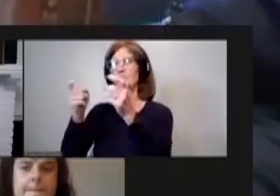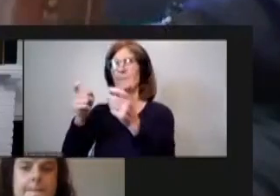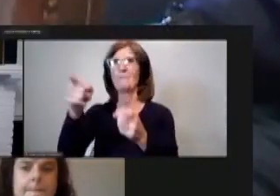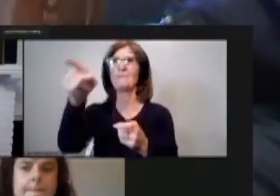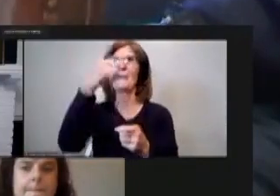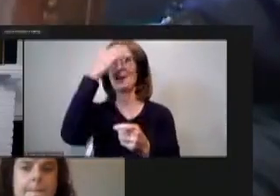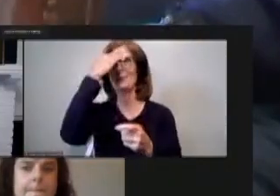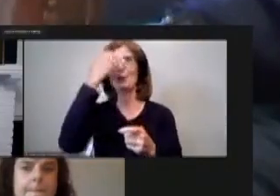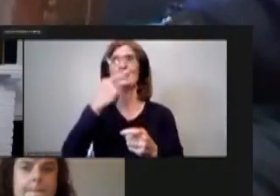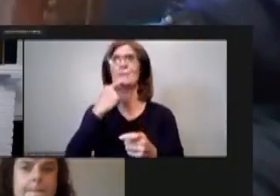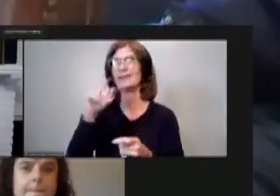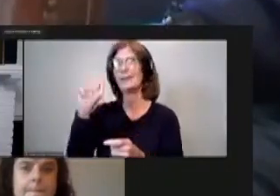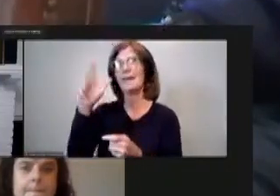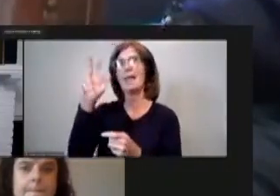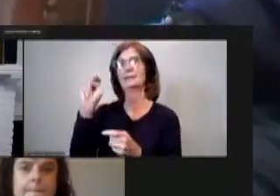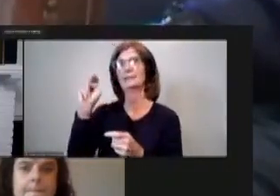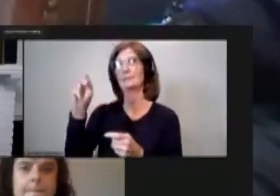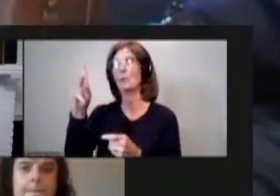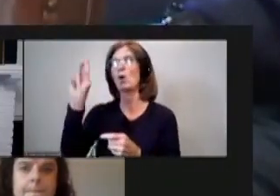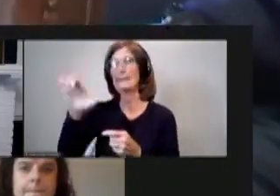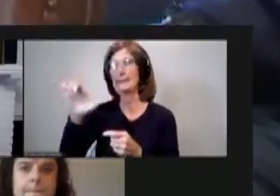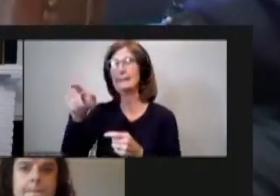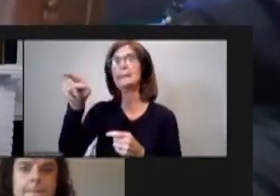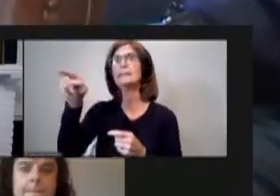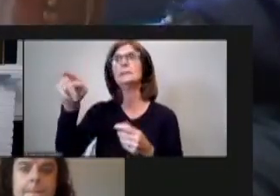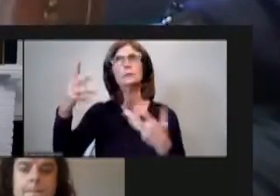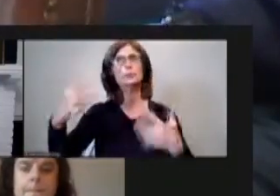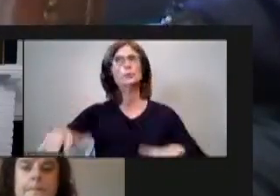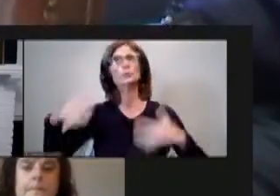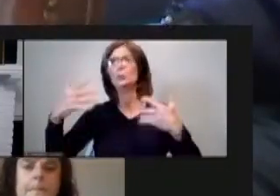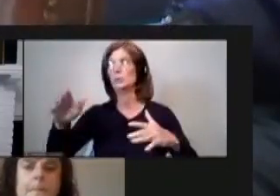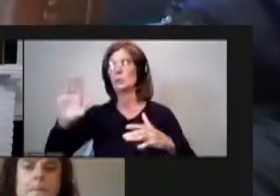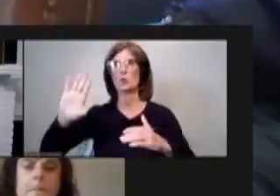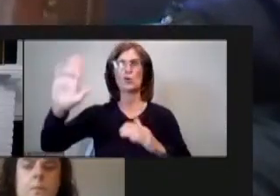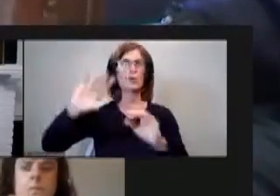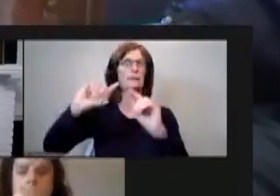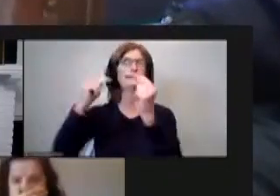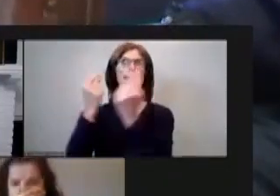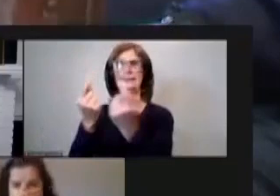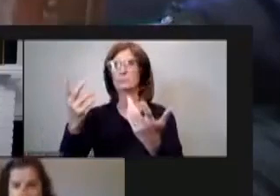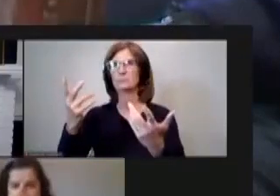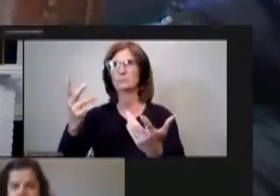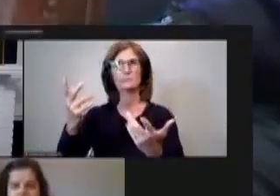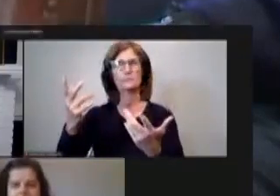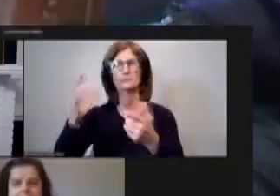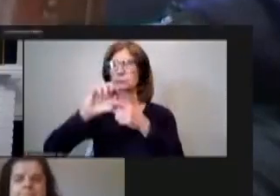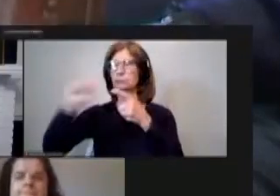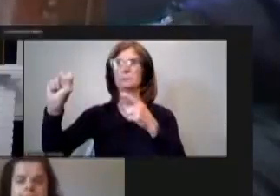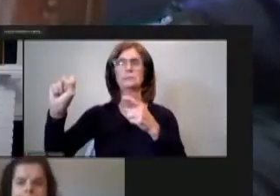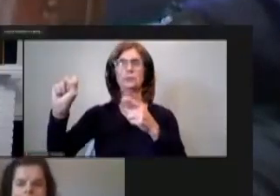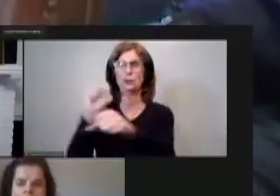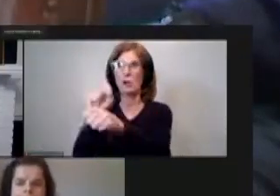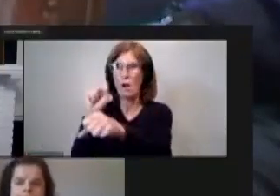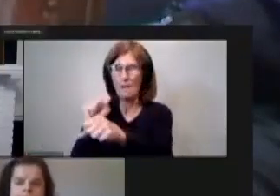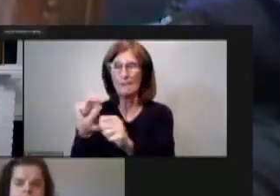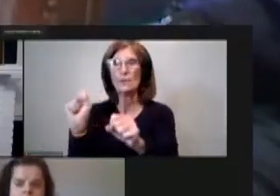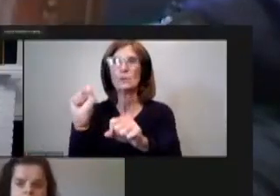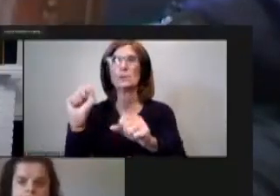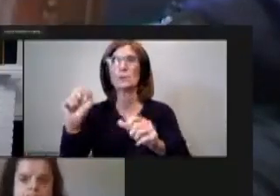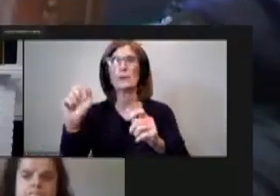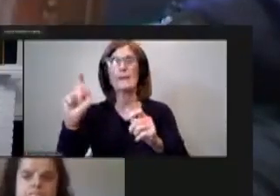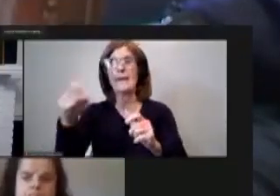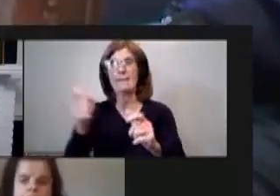mentioned allison body and she is does an unbelievable her team does an unbelievable fantastic job working with all of these